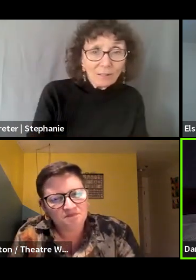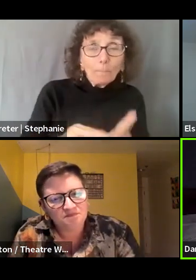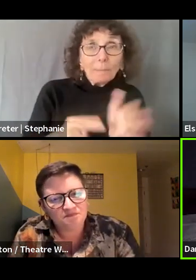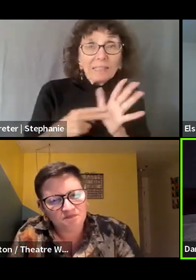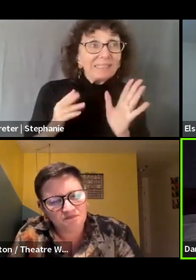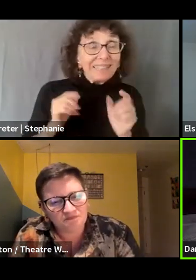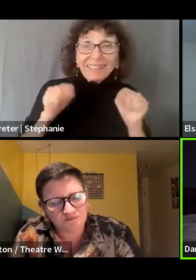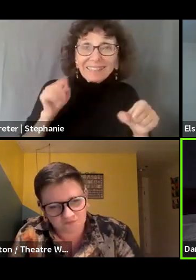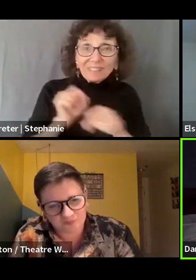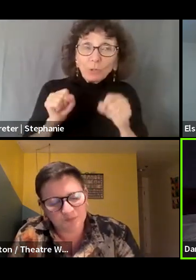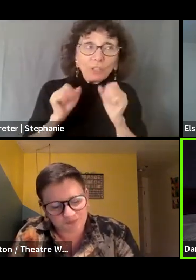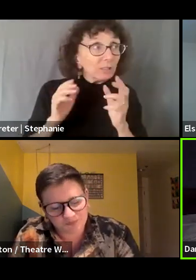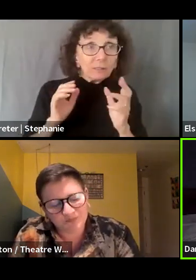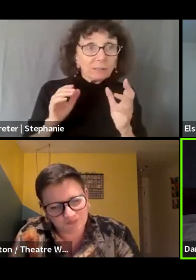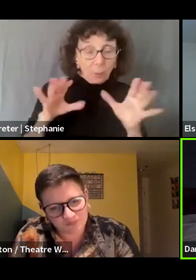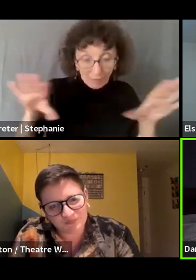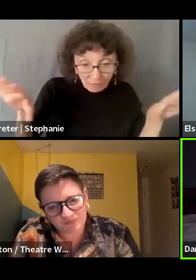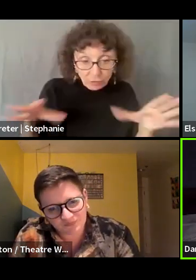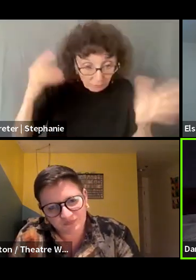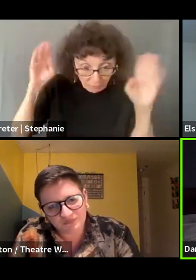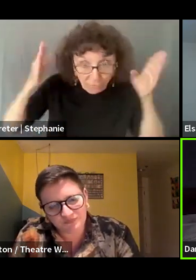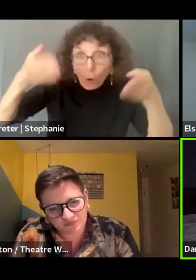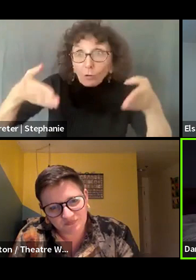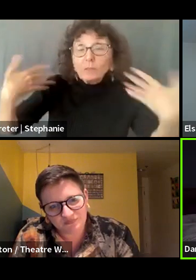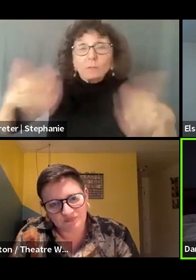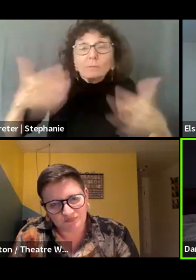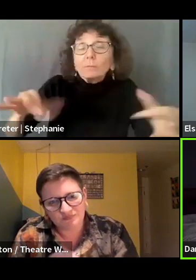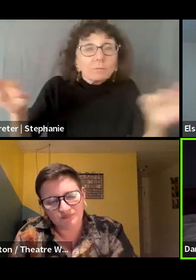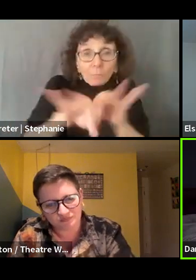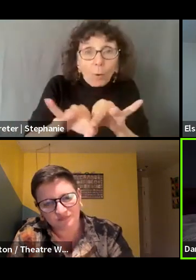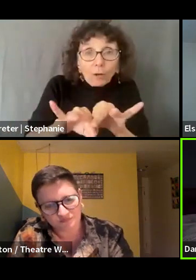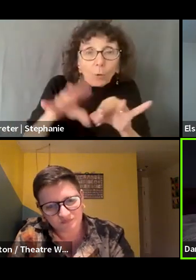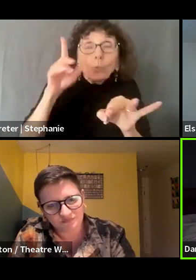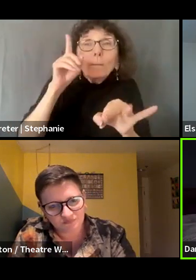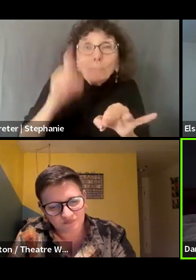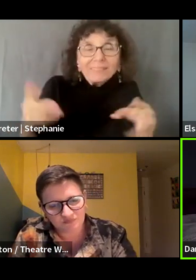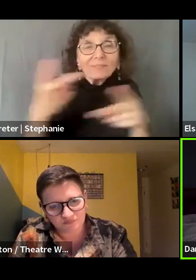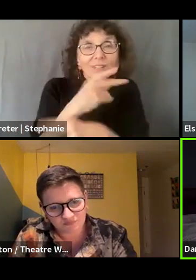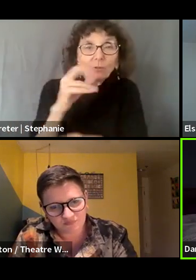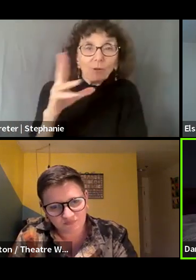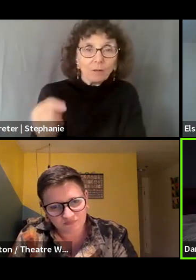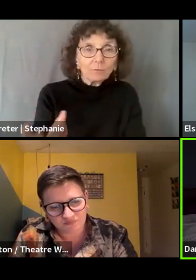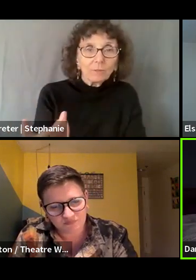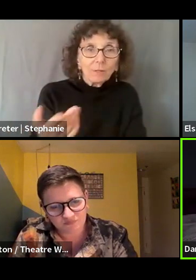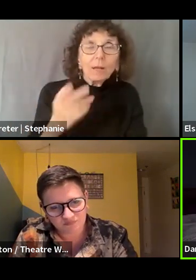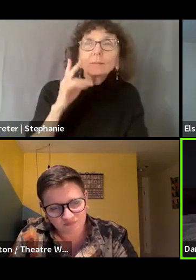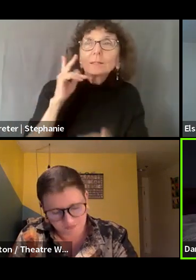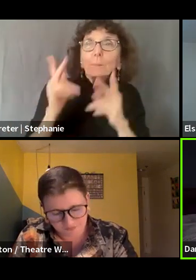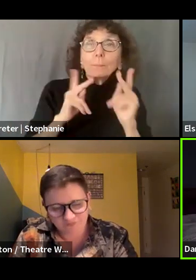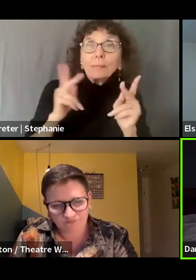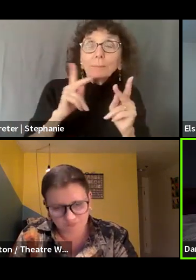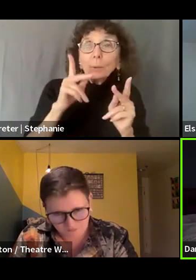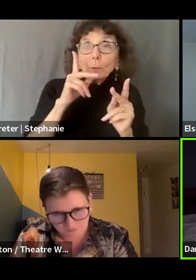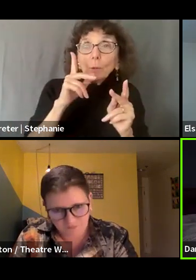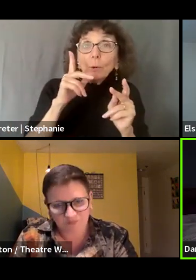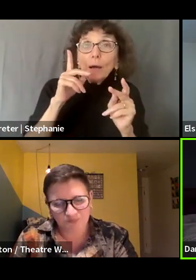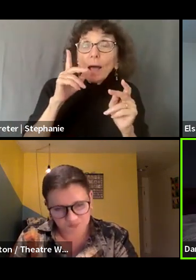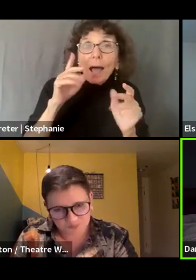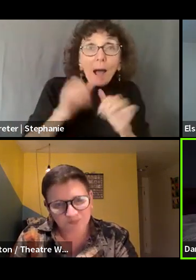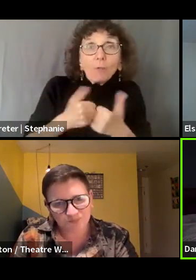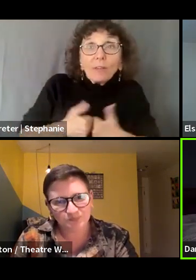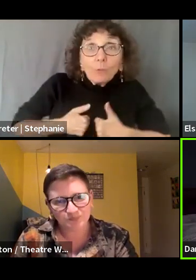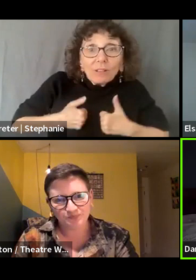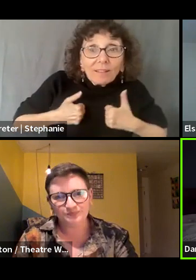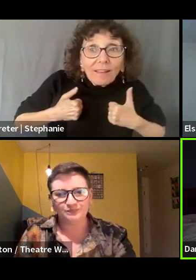to this work, right? We actually need to figure this out because people's survival is on the line in so many different ways.